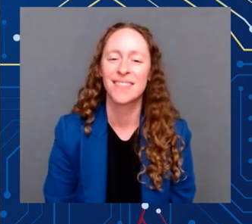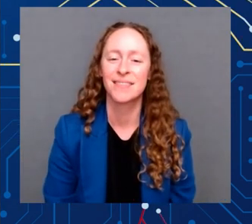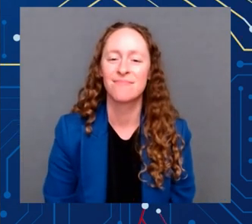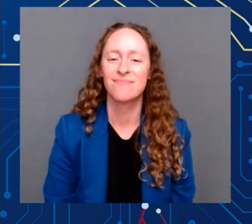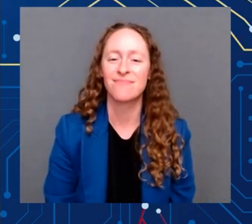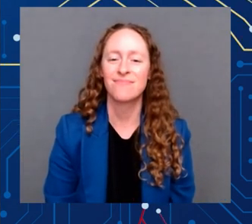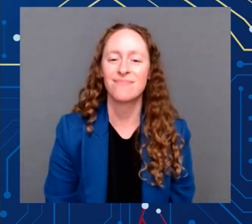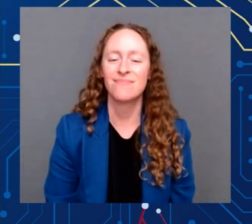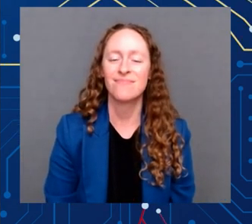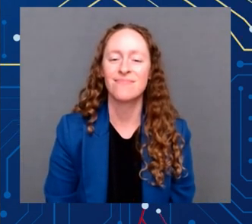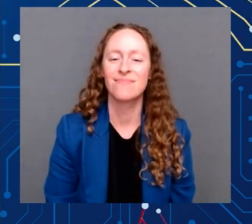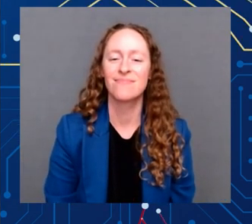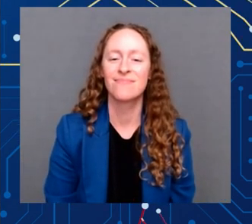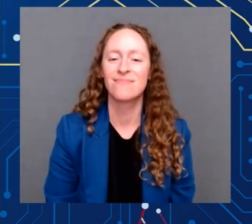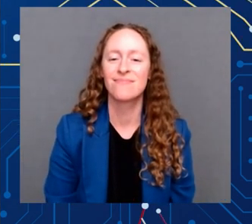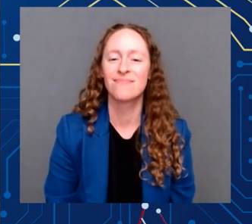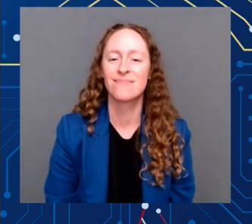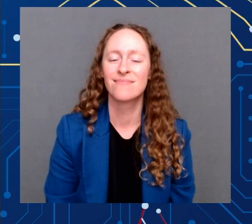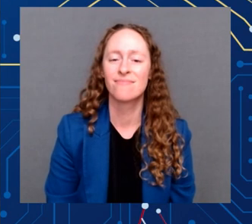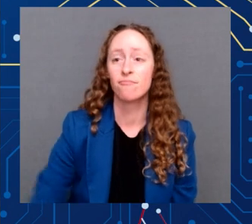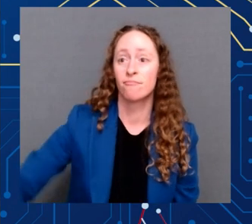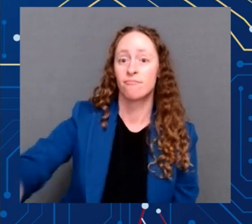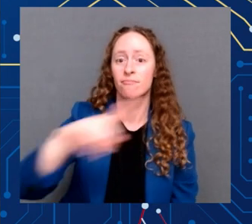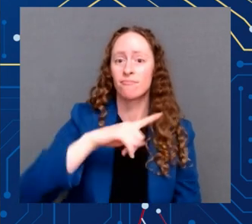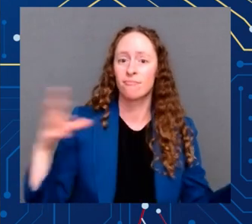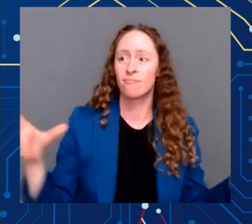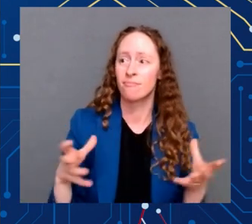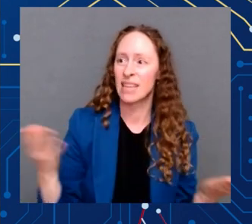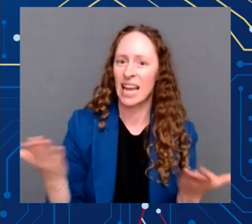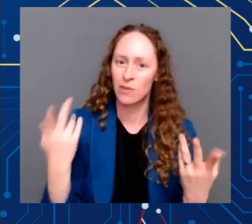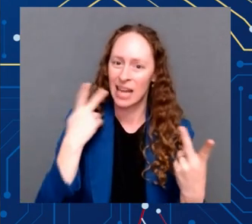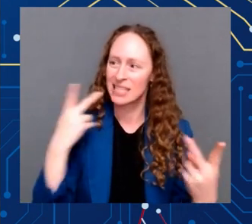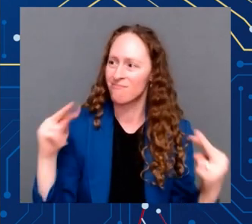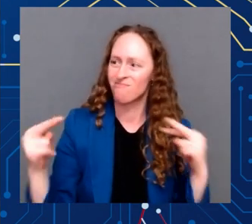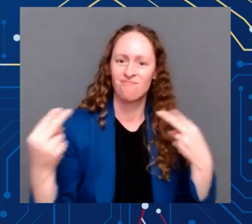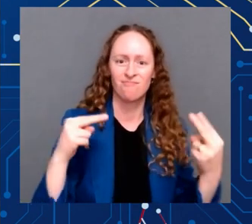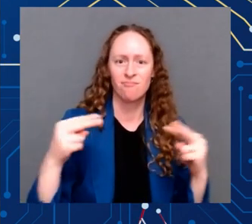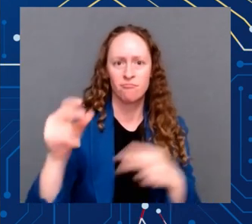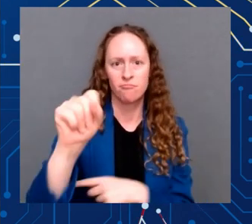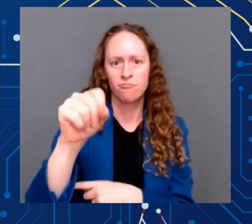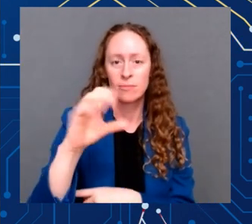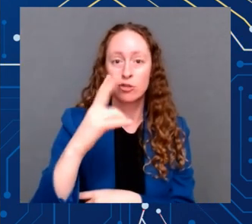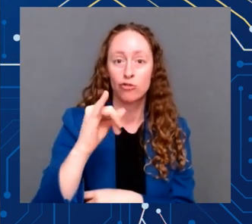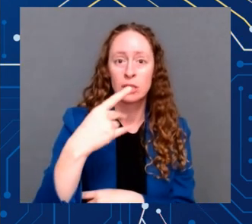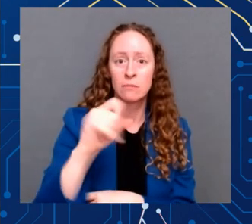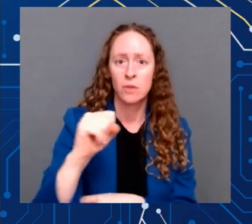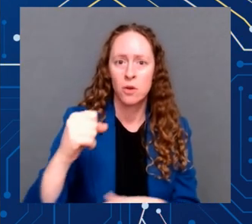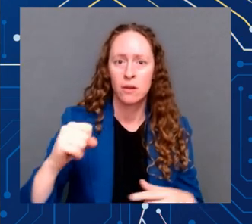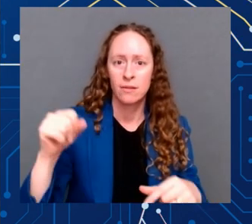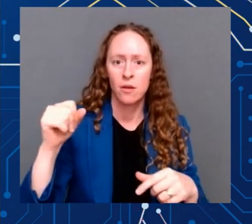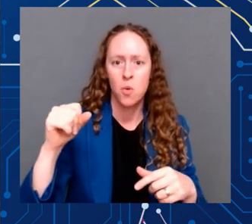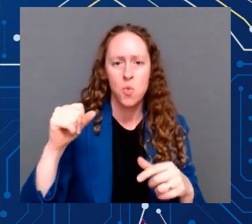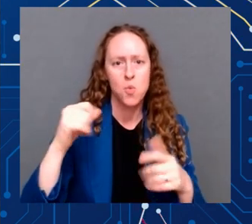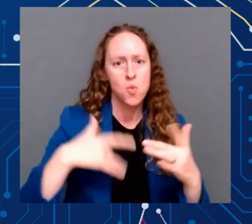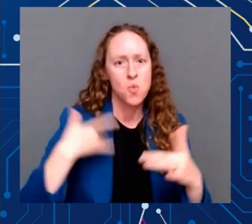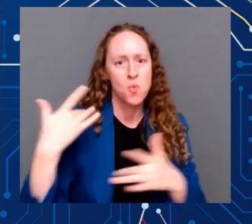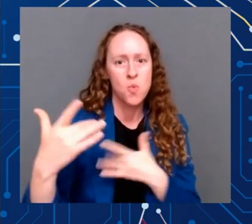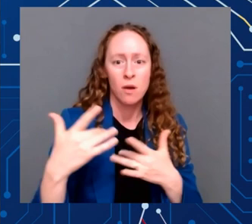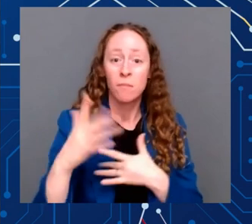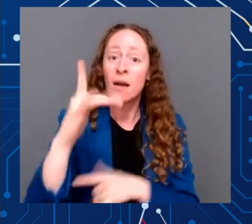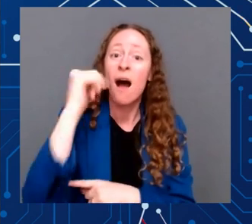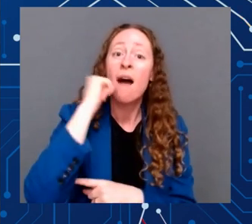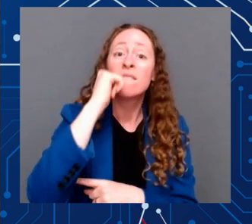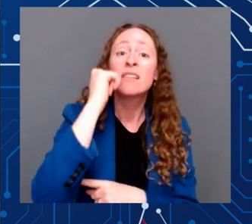an historic achievement, lowering kitchen table costs and creating good paying jobs for America's